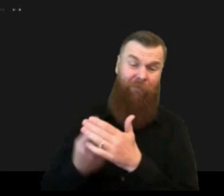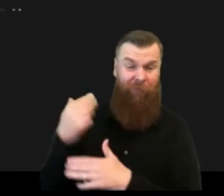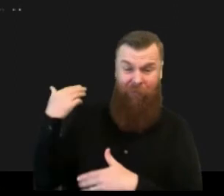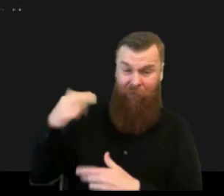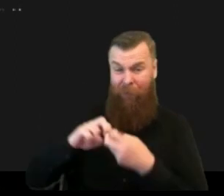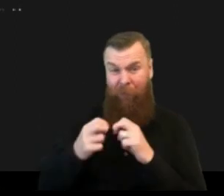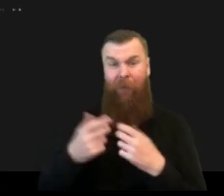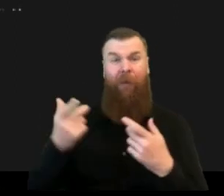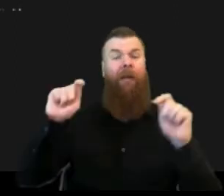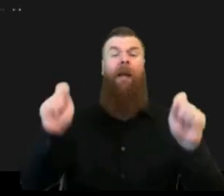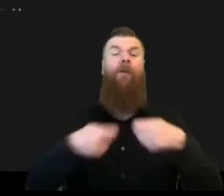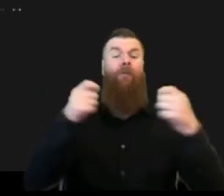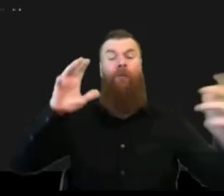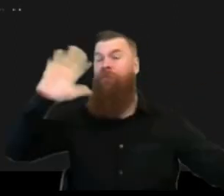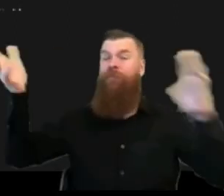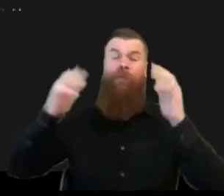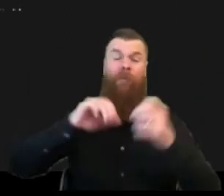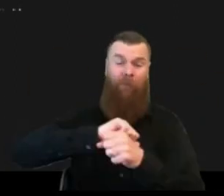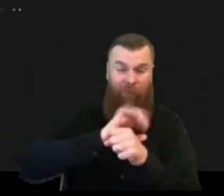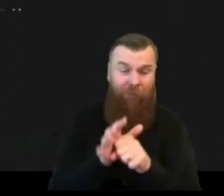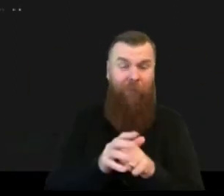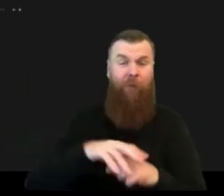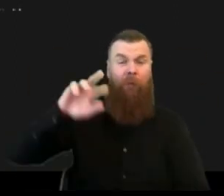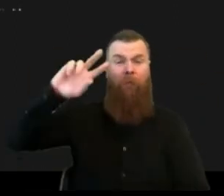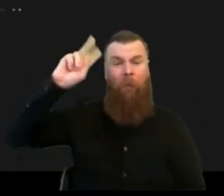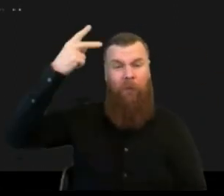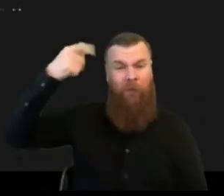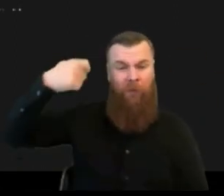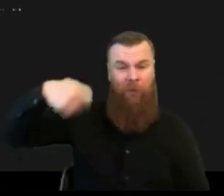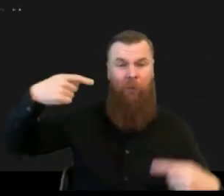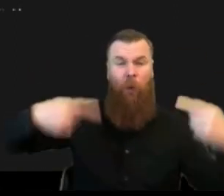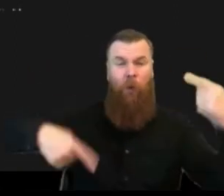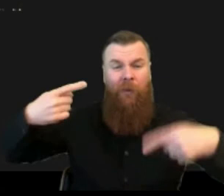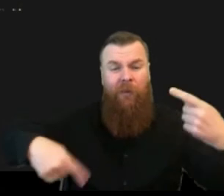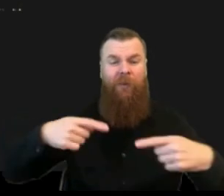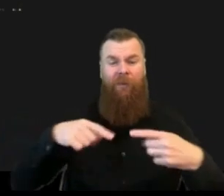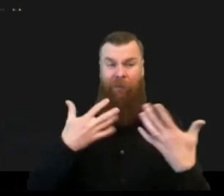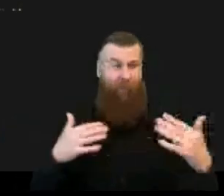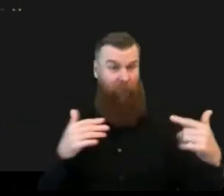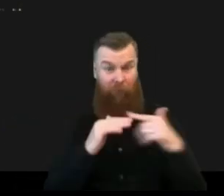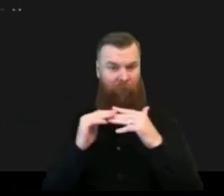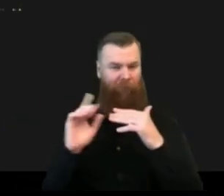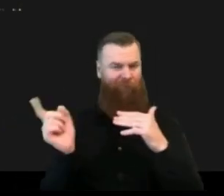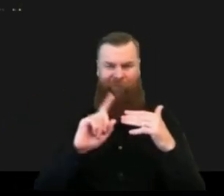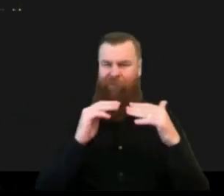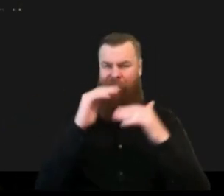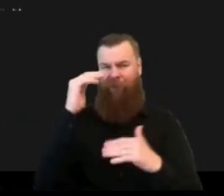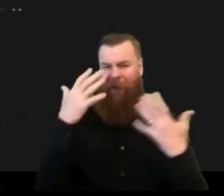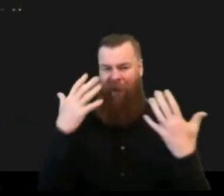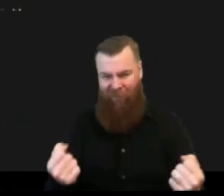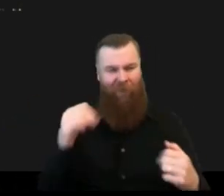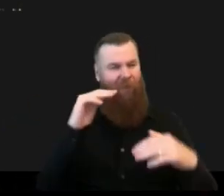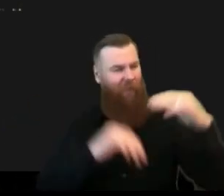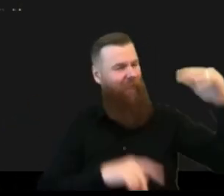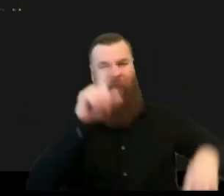is everywhere so there's a lot of inequality in the region between the different countries and different communities and there's also a big digital divide as